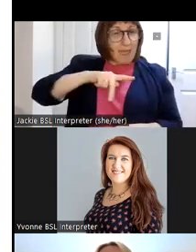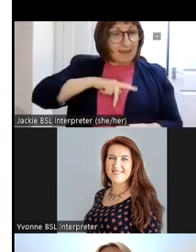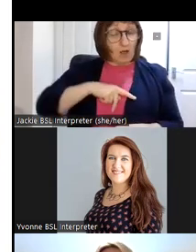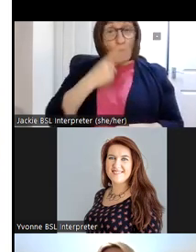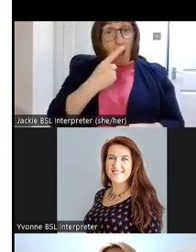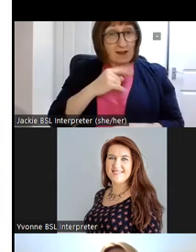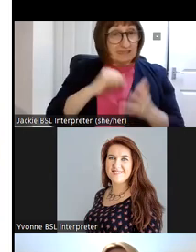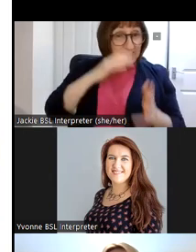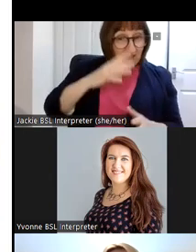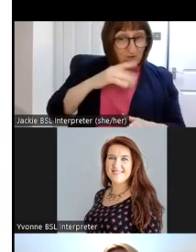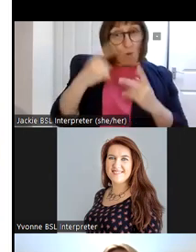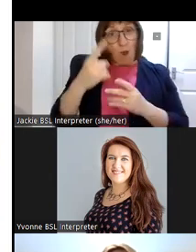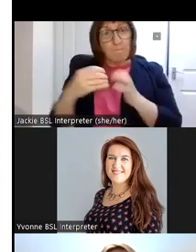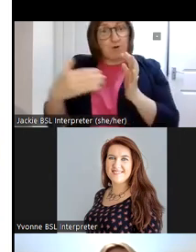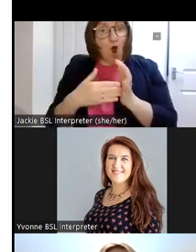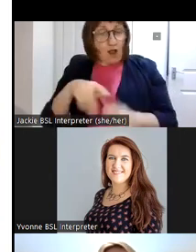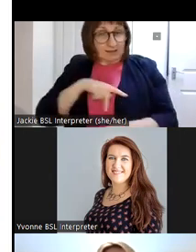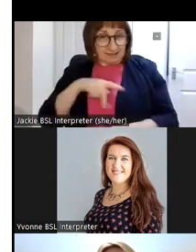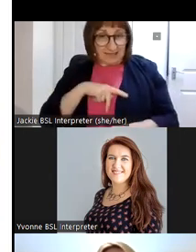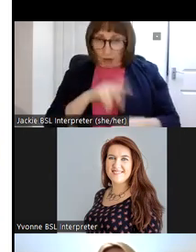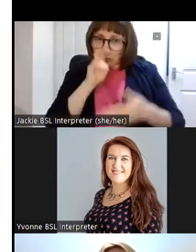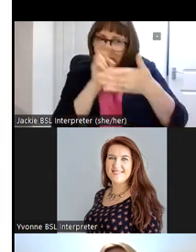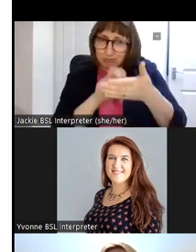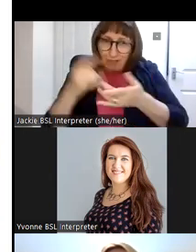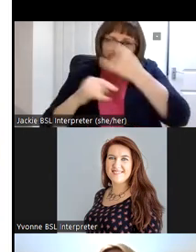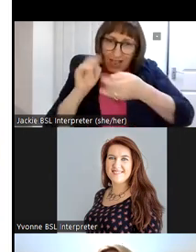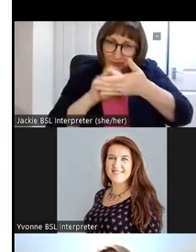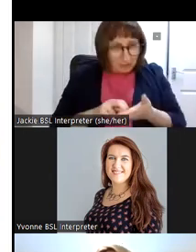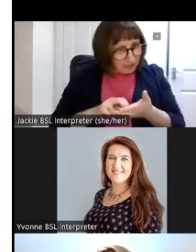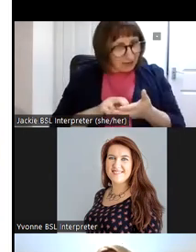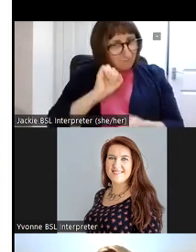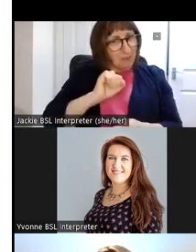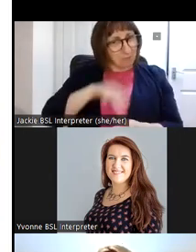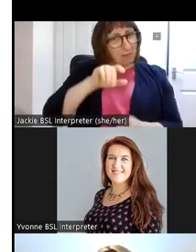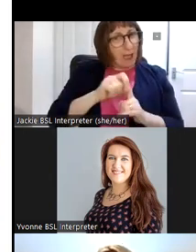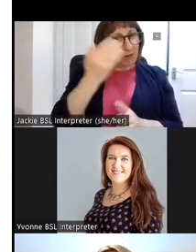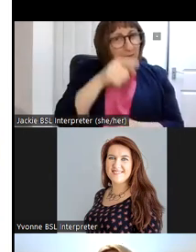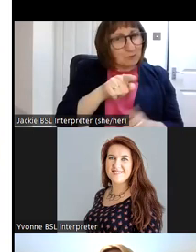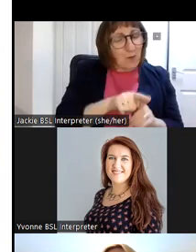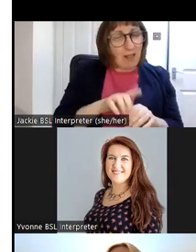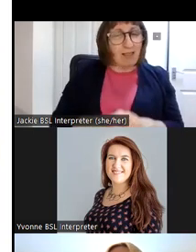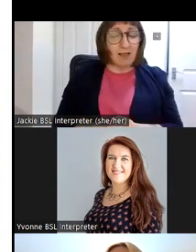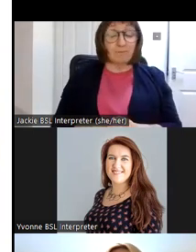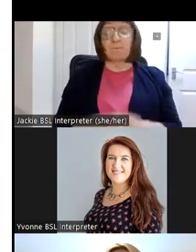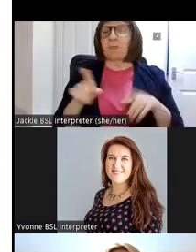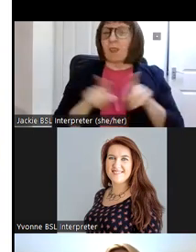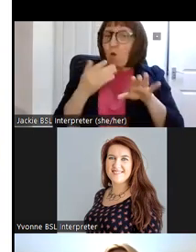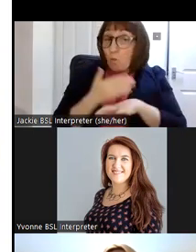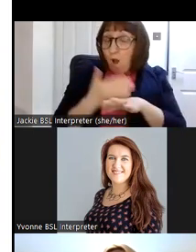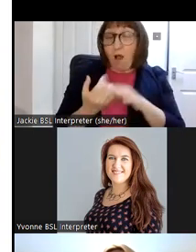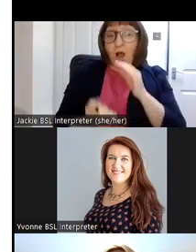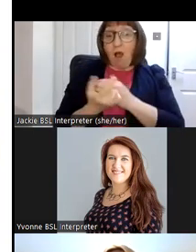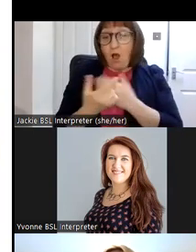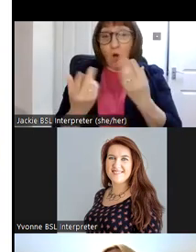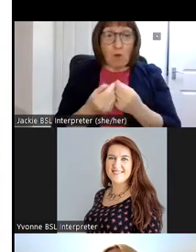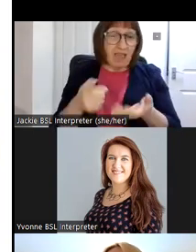and one bronze so we're recording their history at the moment uh we have worked on a few occasions with